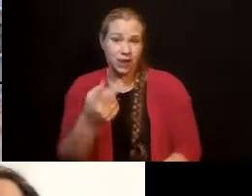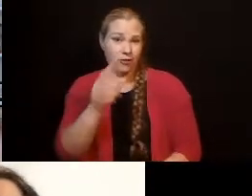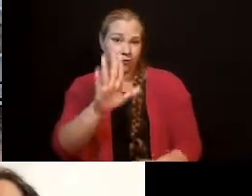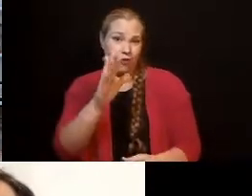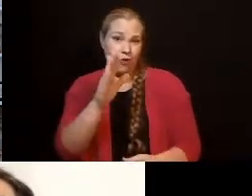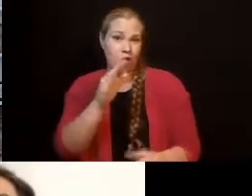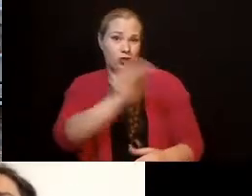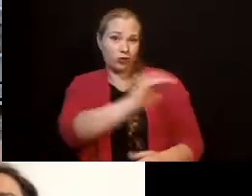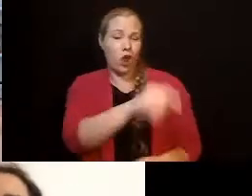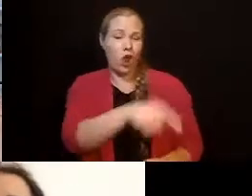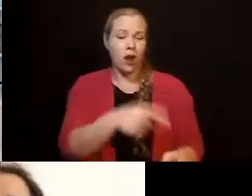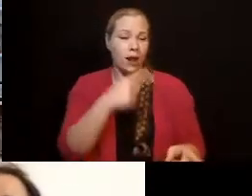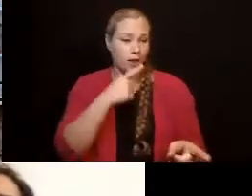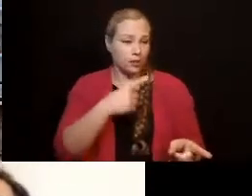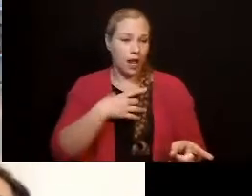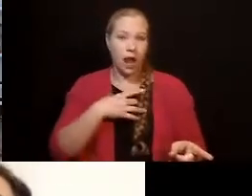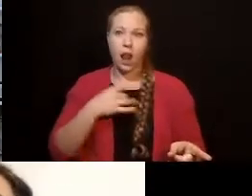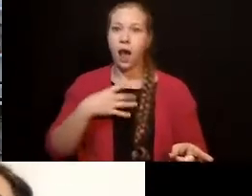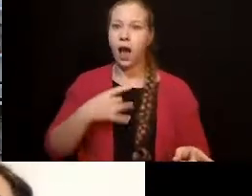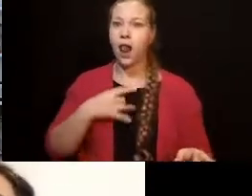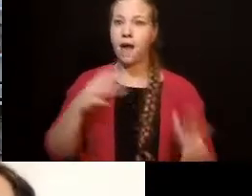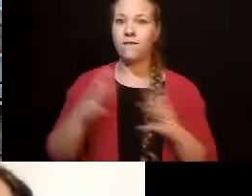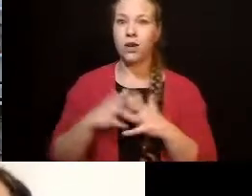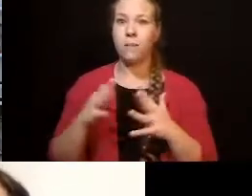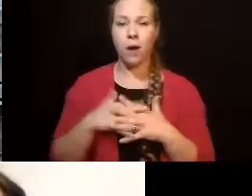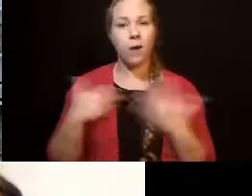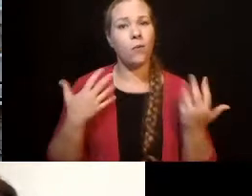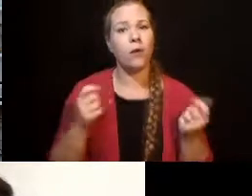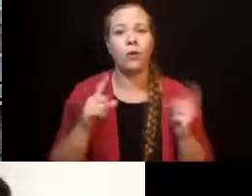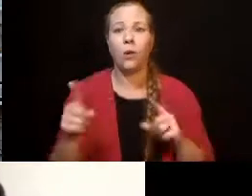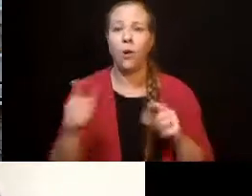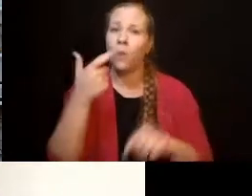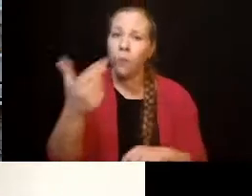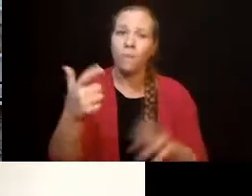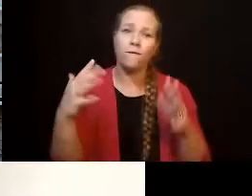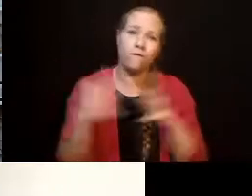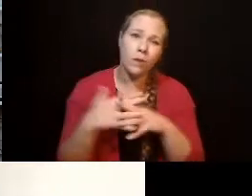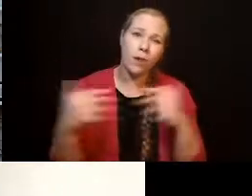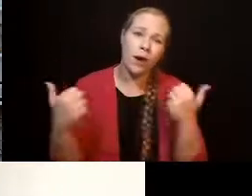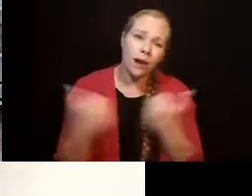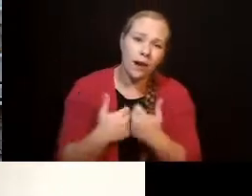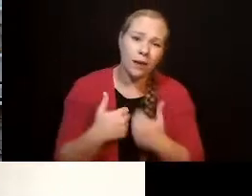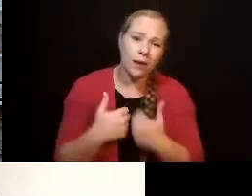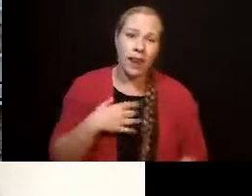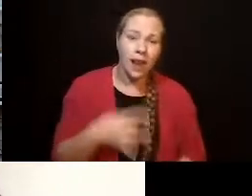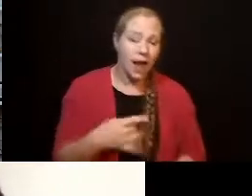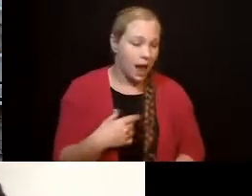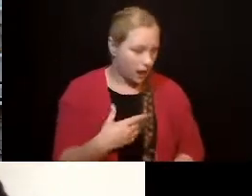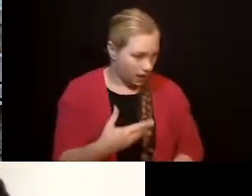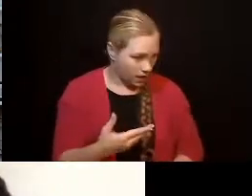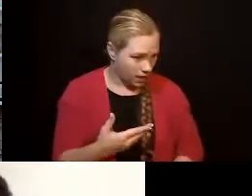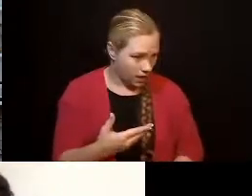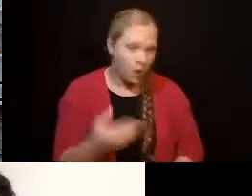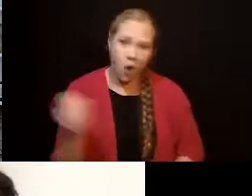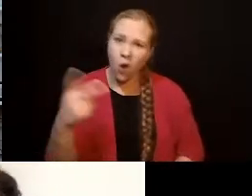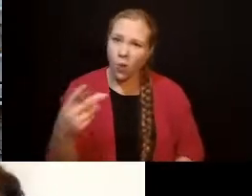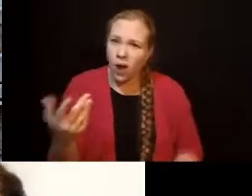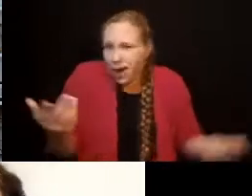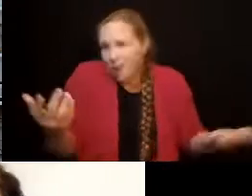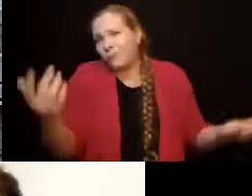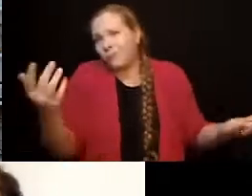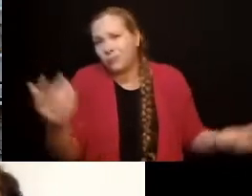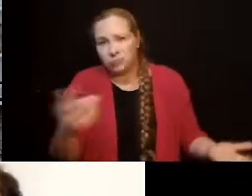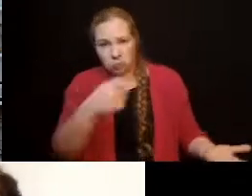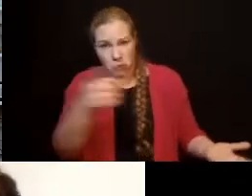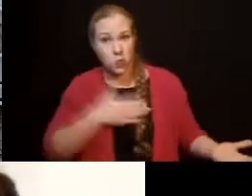my gosh, I'm really into football. I want to go to a football game, right? Would take our kiddo to a football